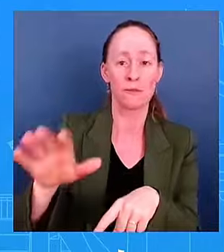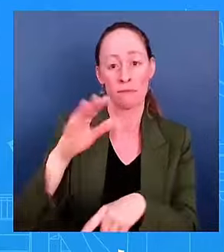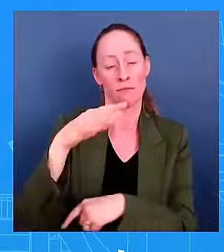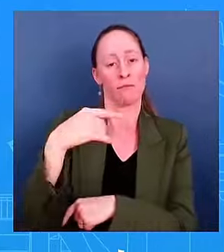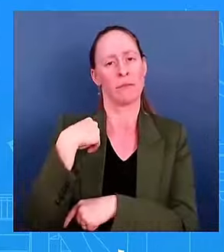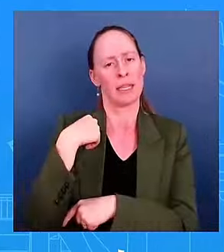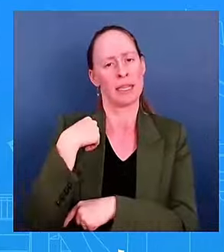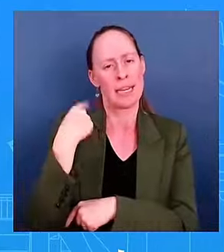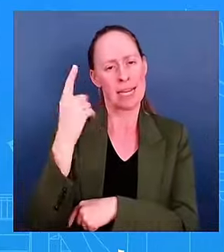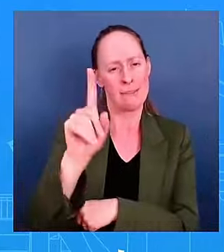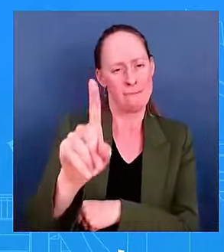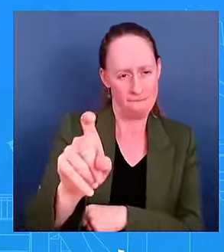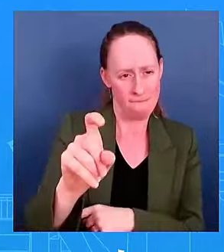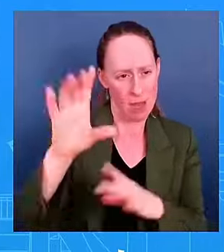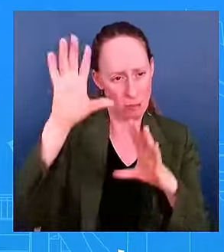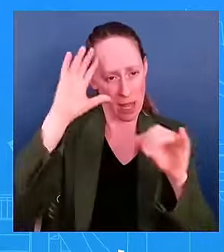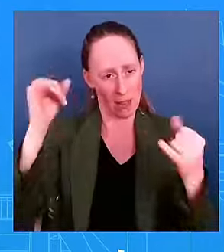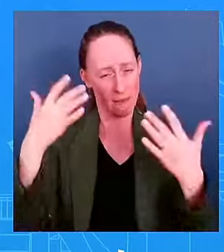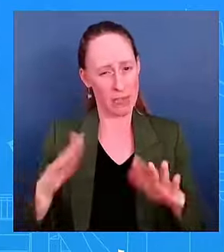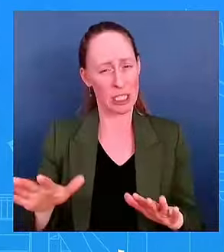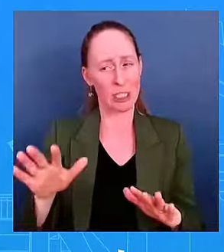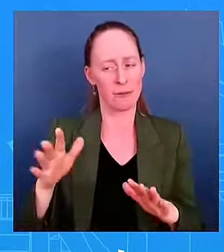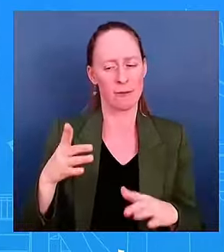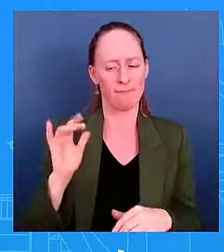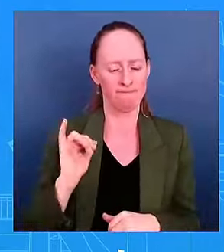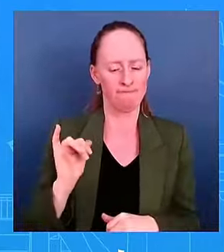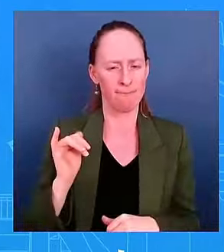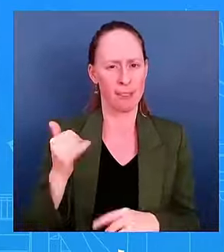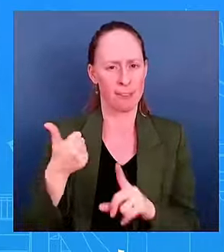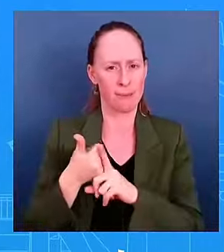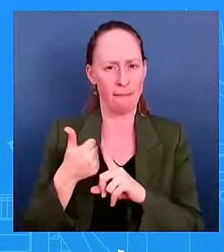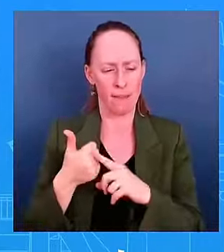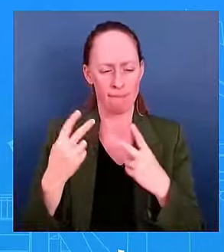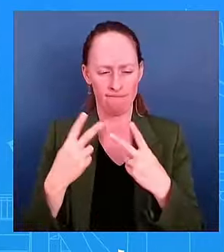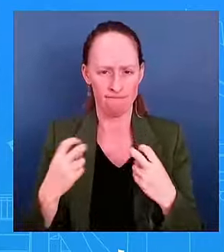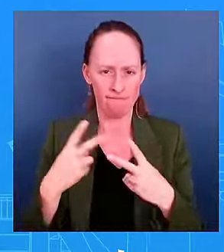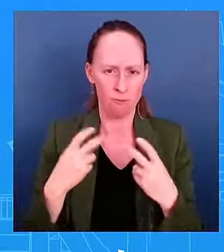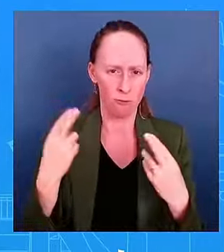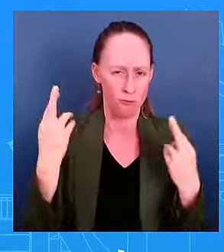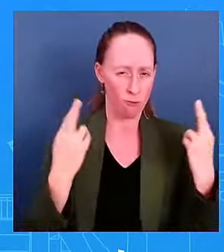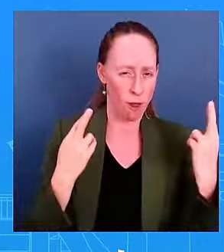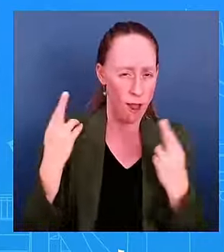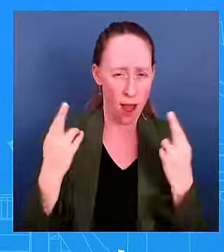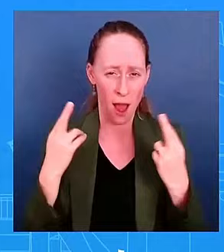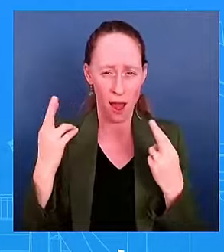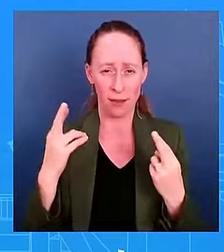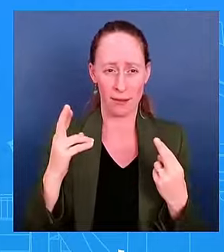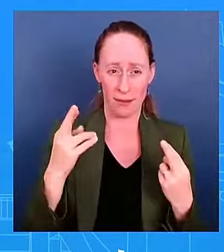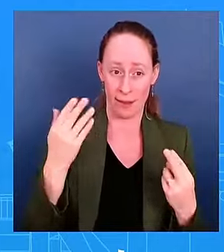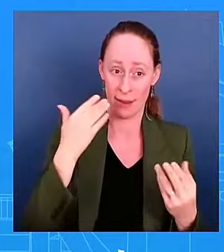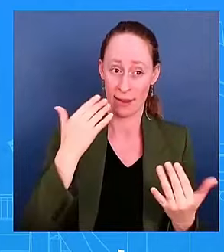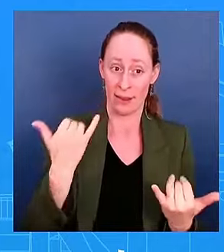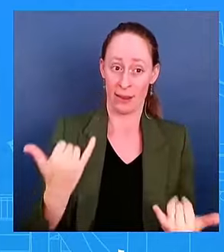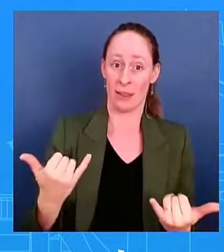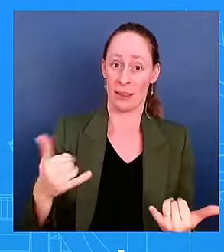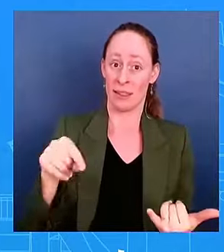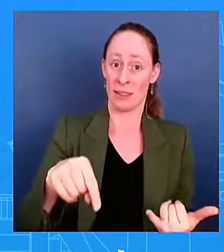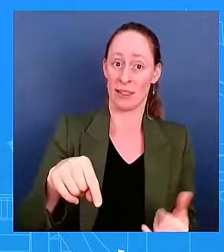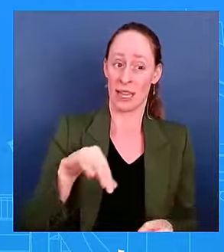You've mentioned as well that he understands the stakes in the election. And if the data is showing